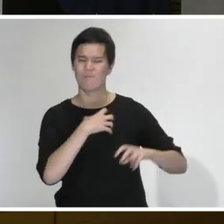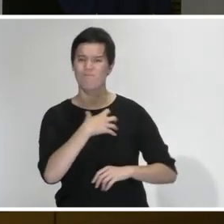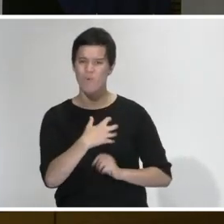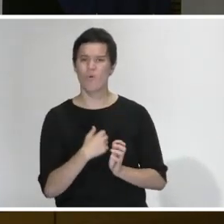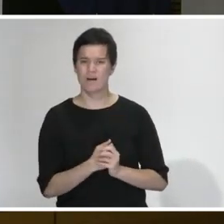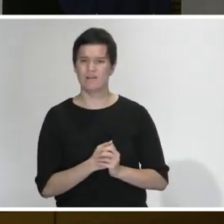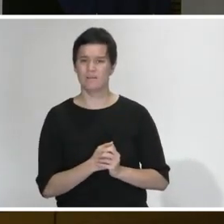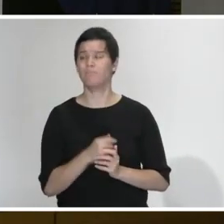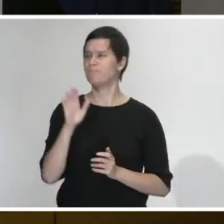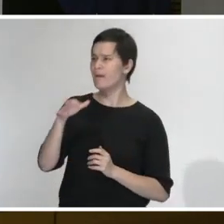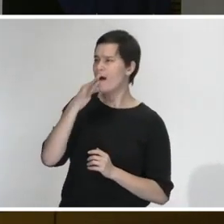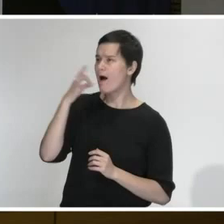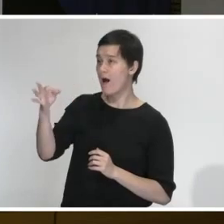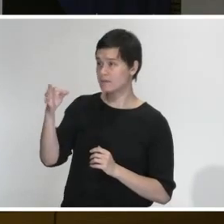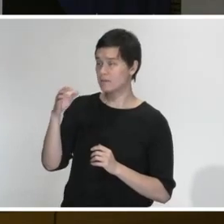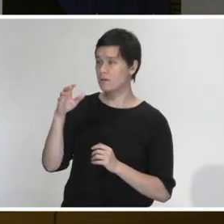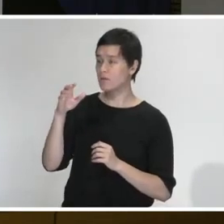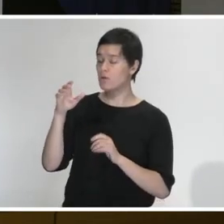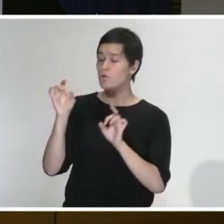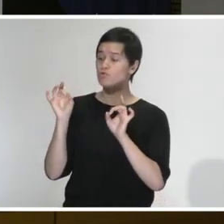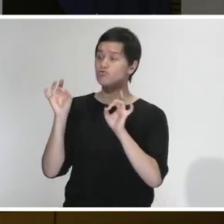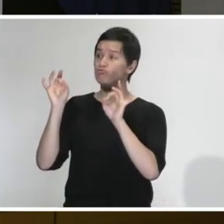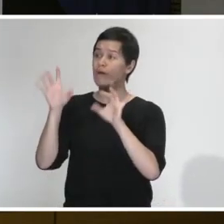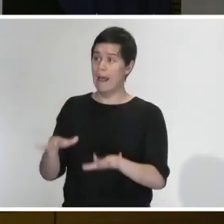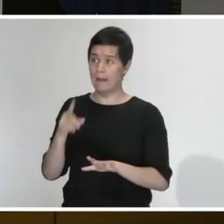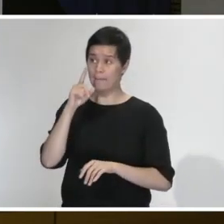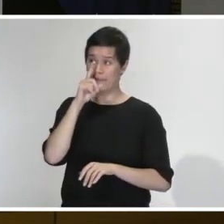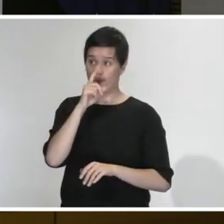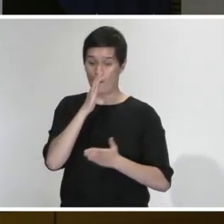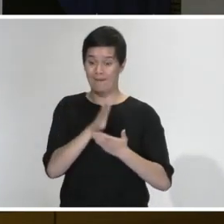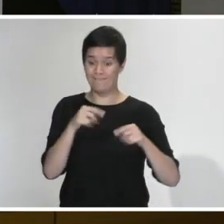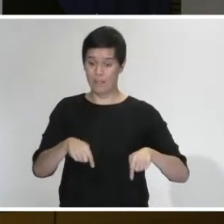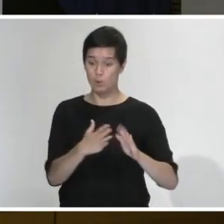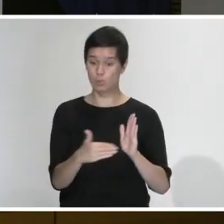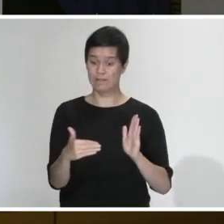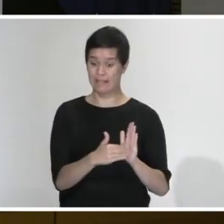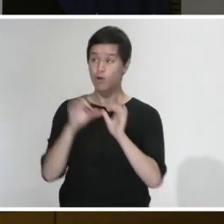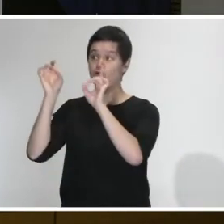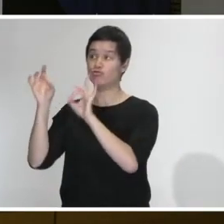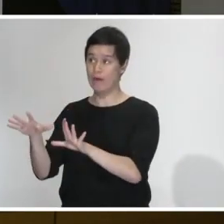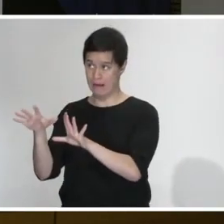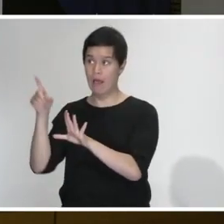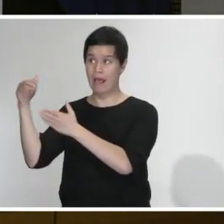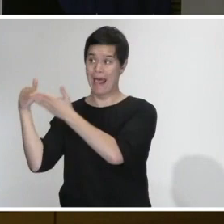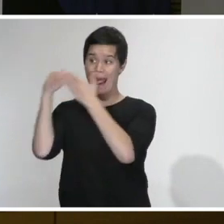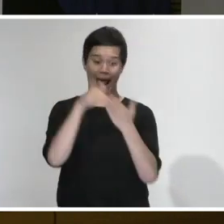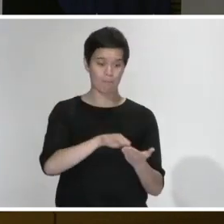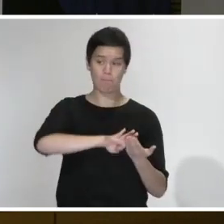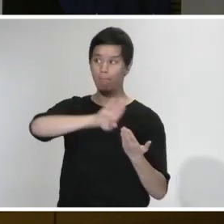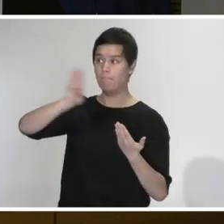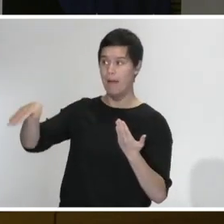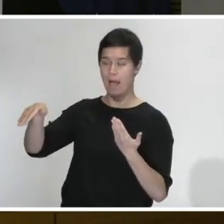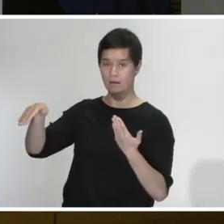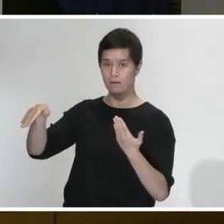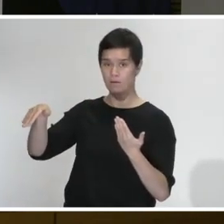I believe Australia is helping repatriate some of those people. Is that part of the discussion, you know, to their home countries? Is that part